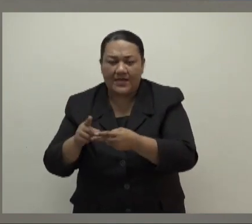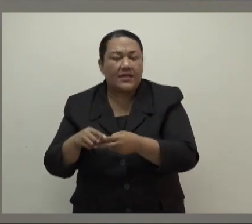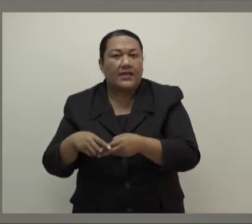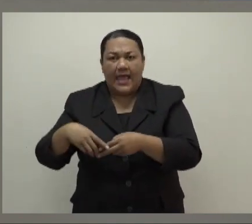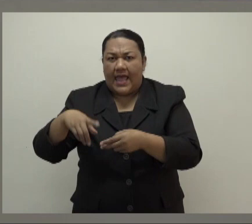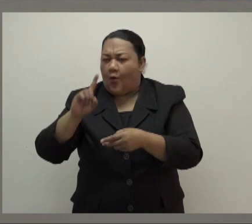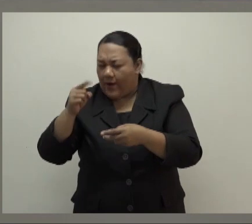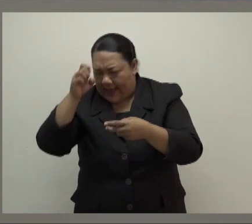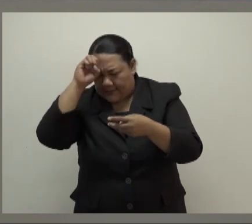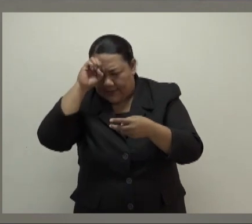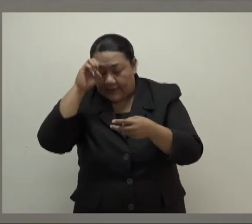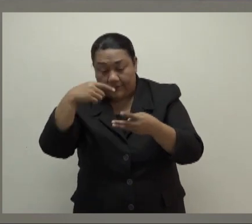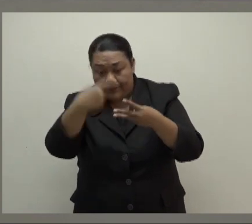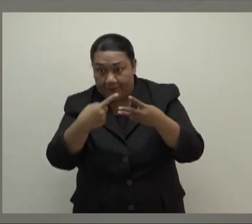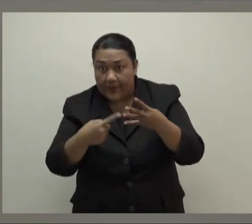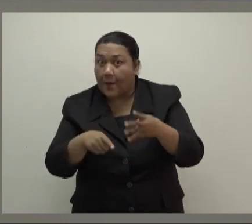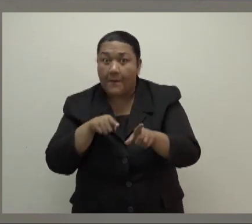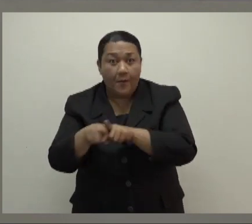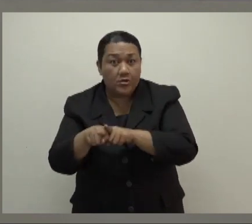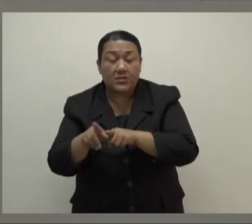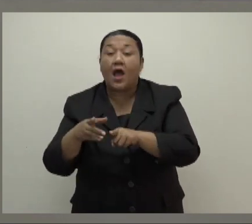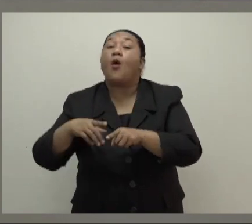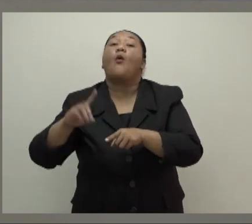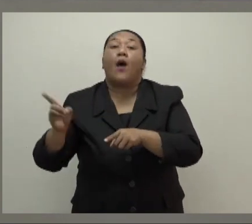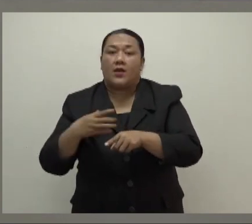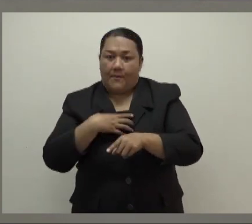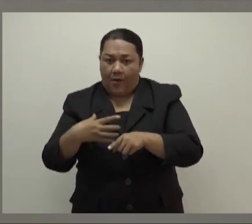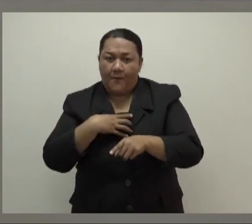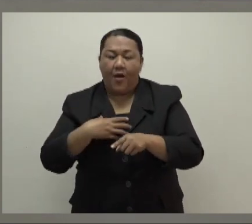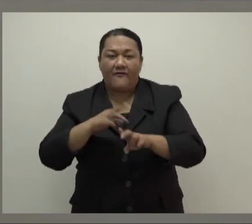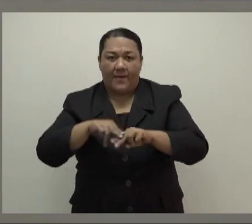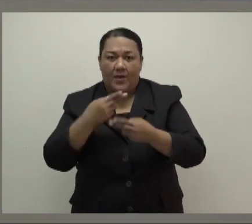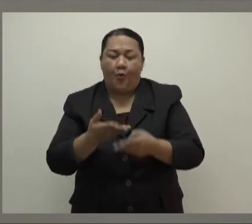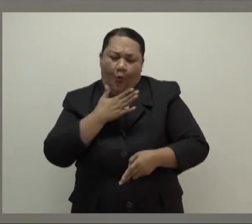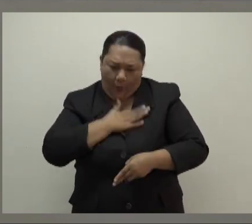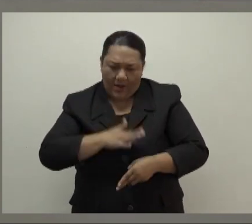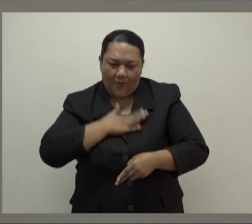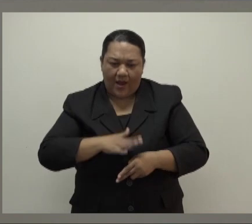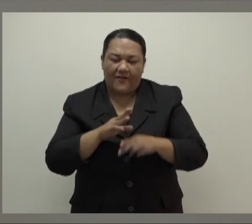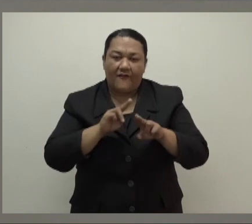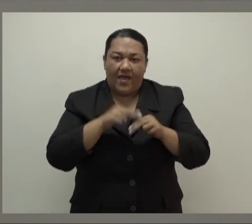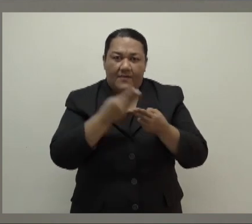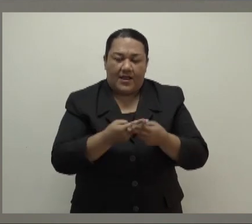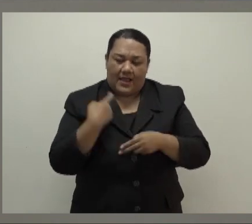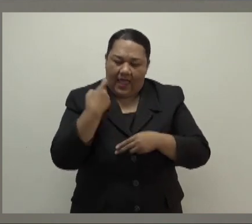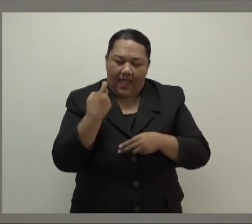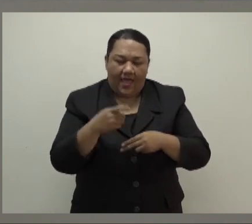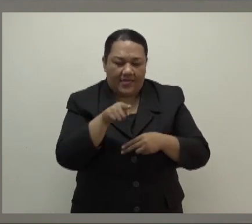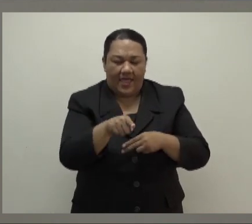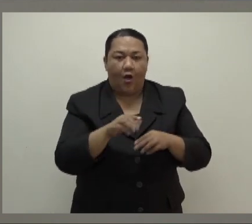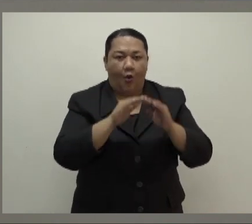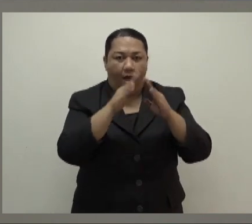and hopefully, most people will continue to spend more time with their loved ones at home and take care of their community.